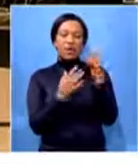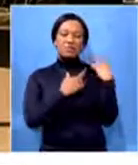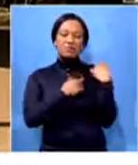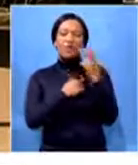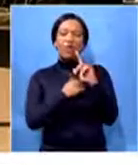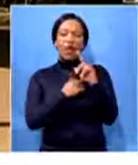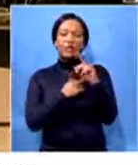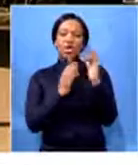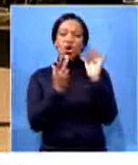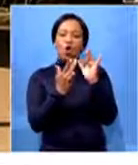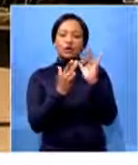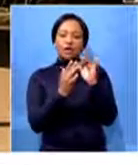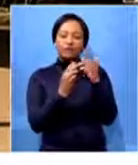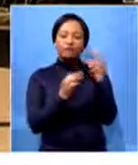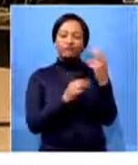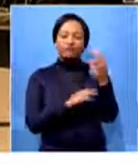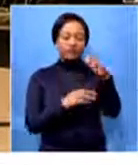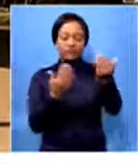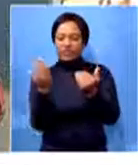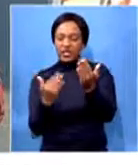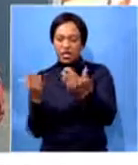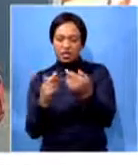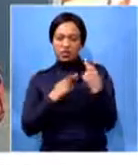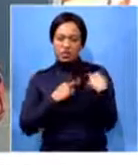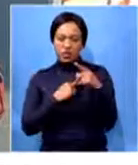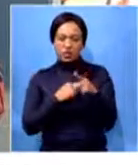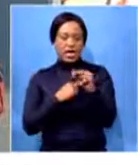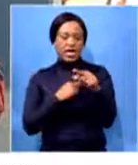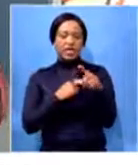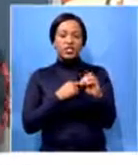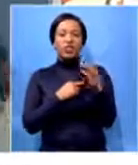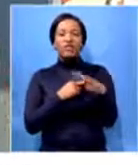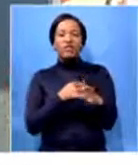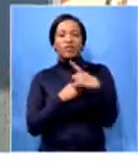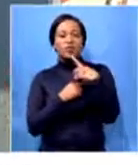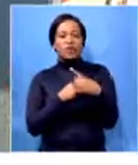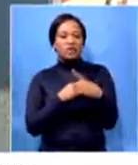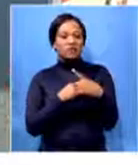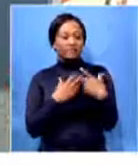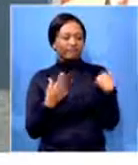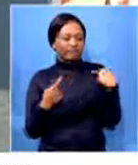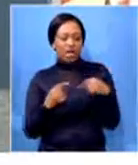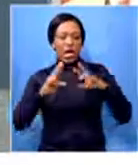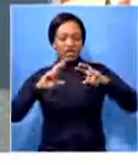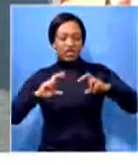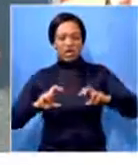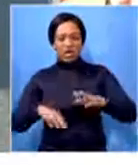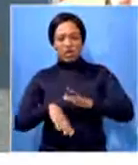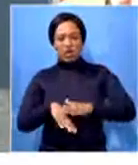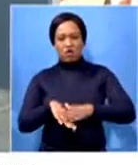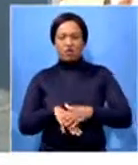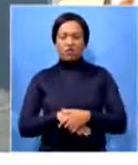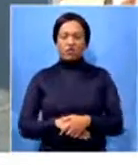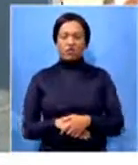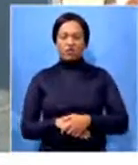also reviewing the Red Cross Society contract. The NGO says it is still investigating the matter. Buffett Dilemo